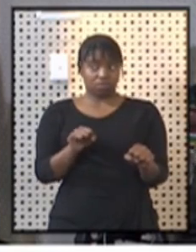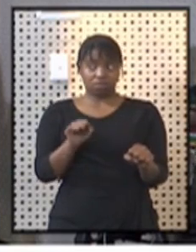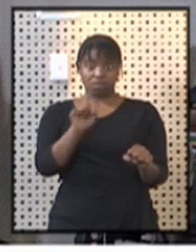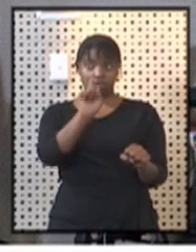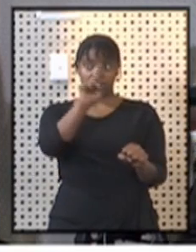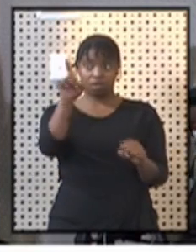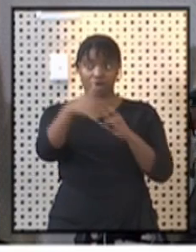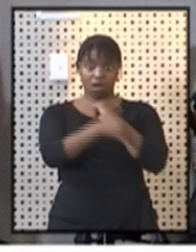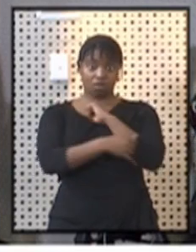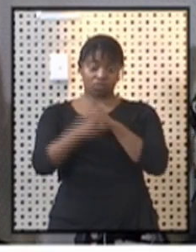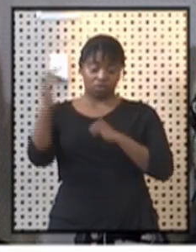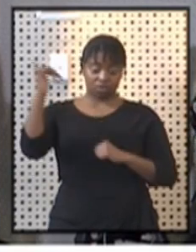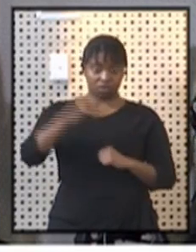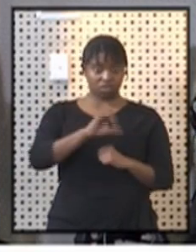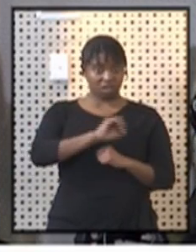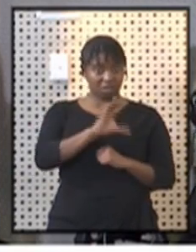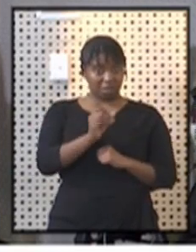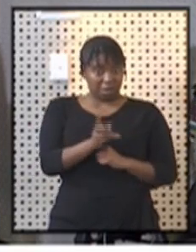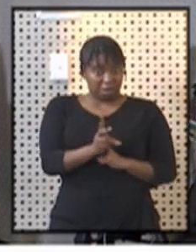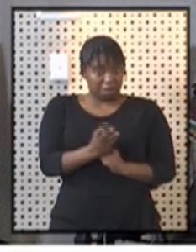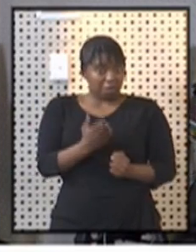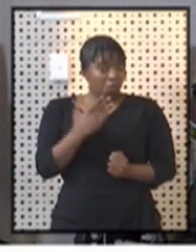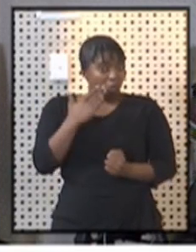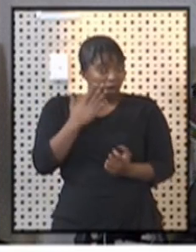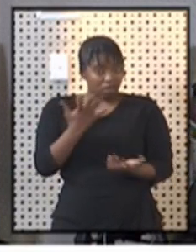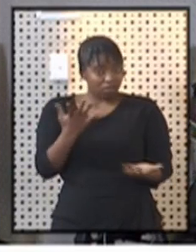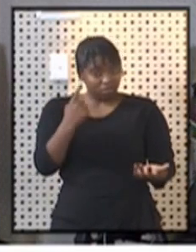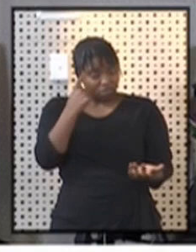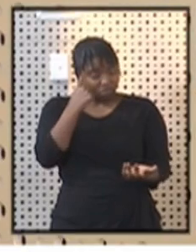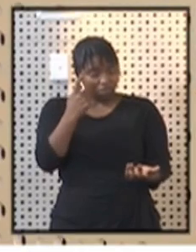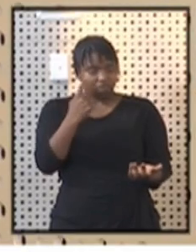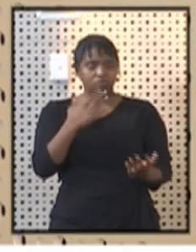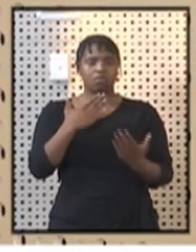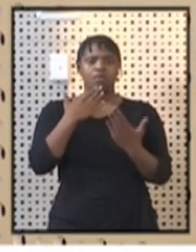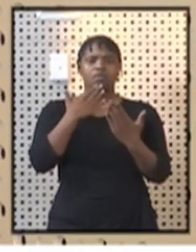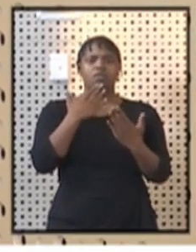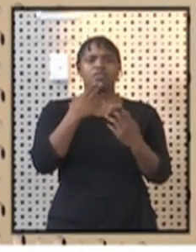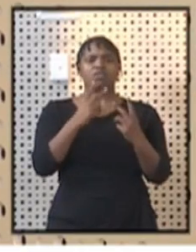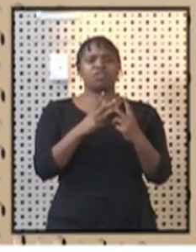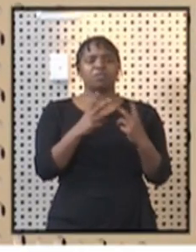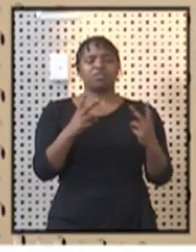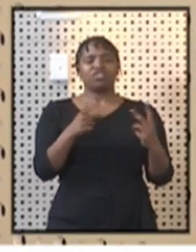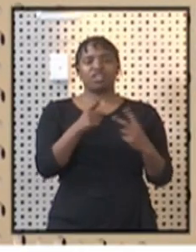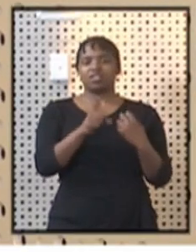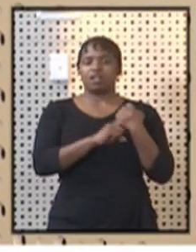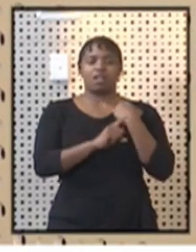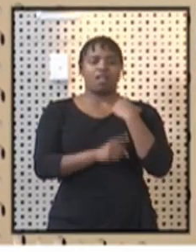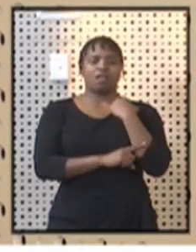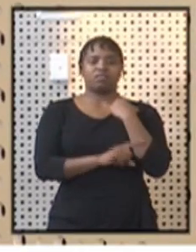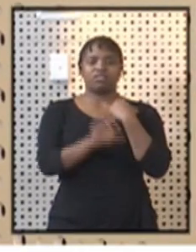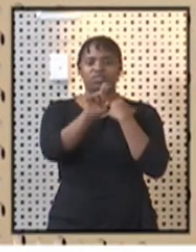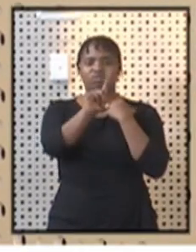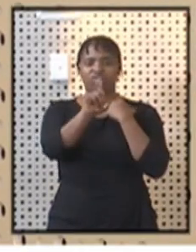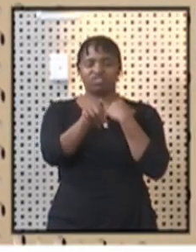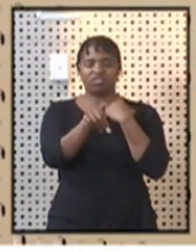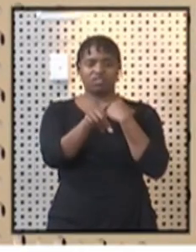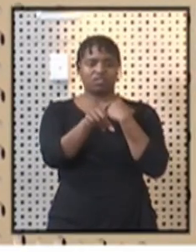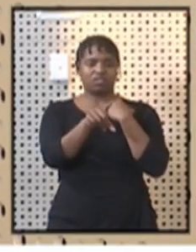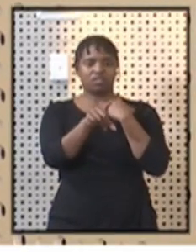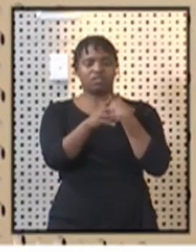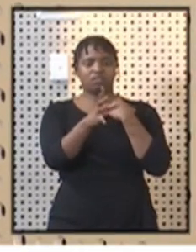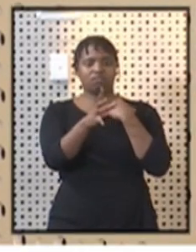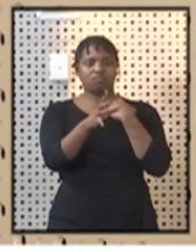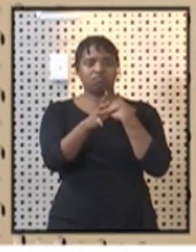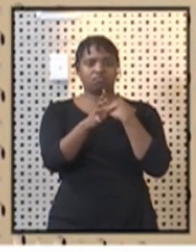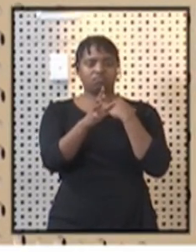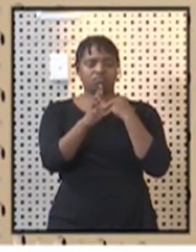again? Thanks. Thank you very much, Minister. This was the very last question that we take.